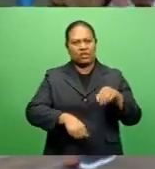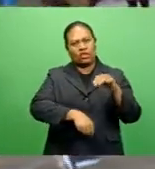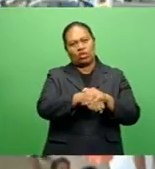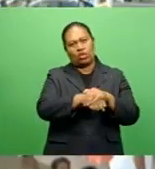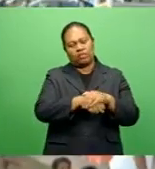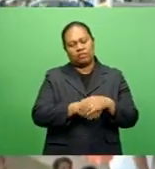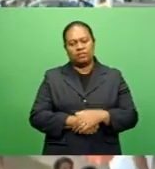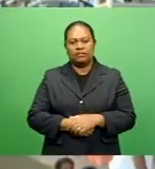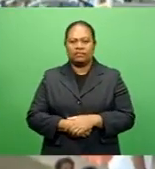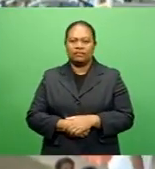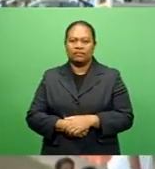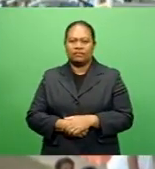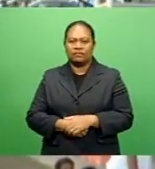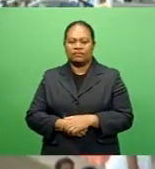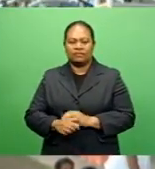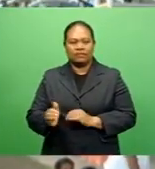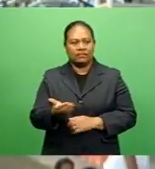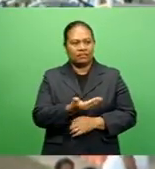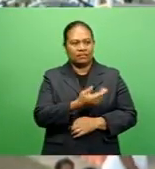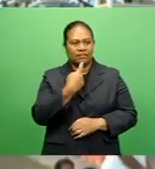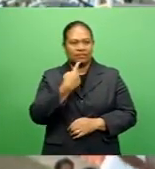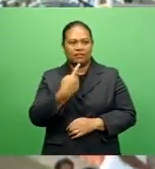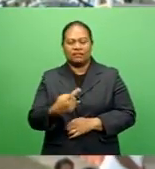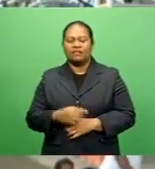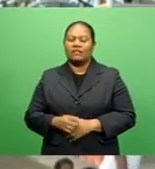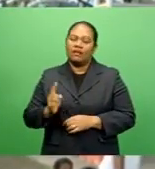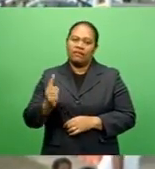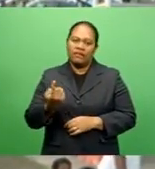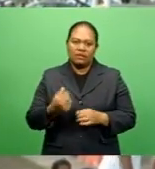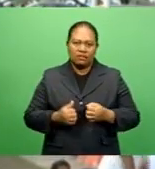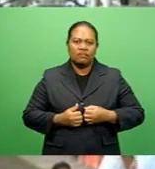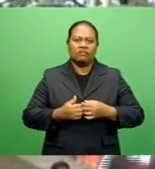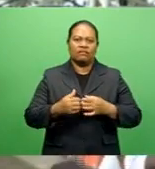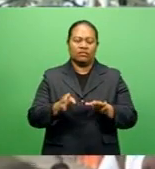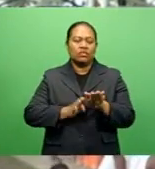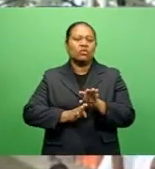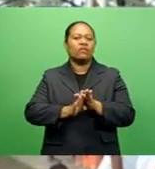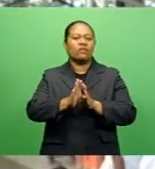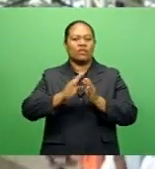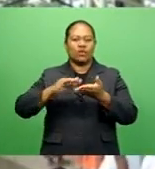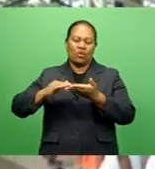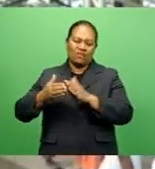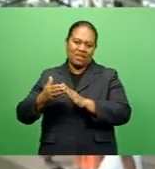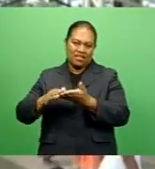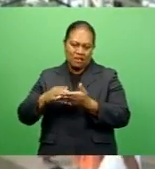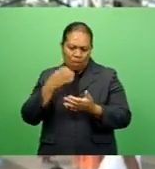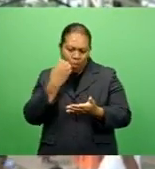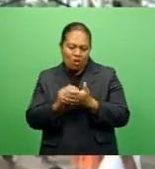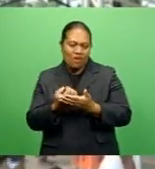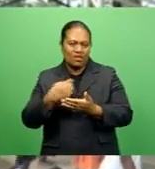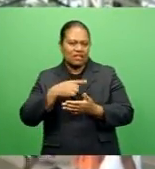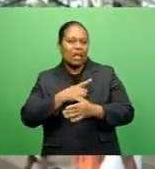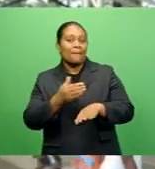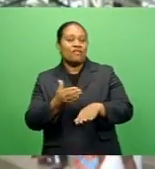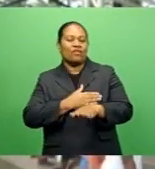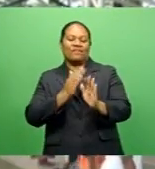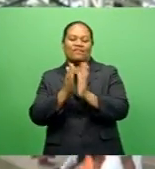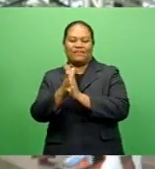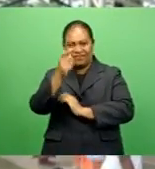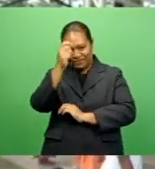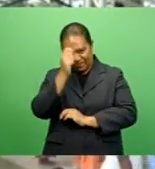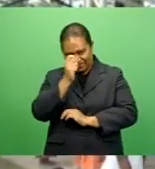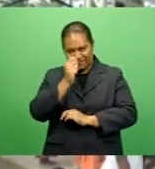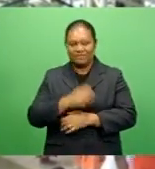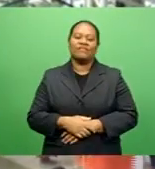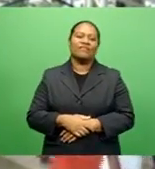So for right now, the first step is to improve basketball in the community before we move into the clubs. So the club